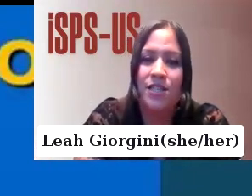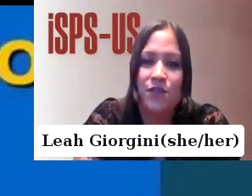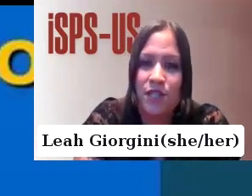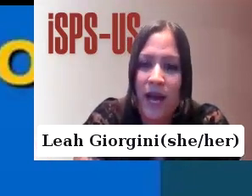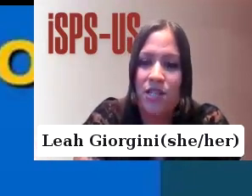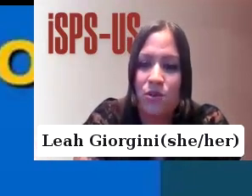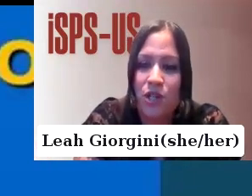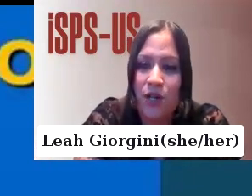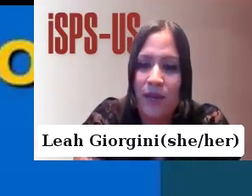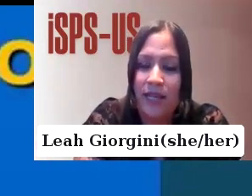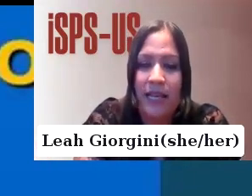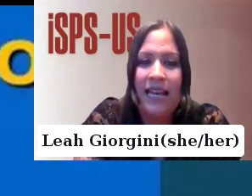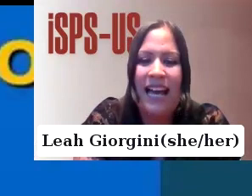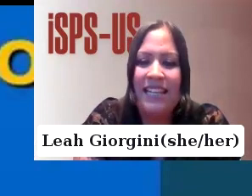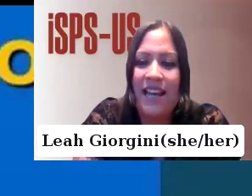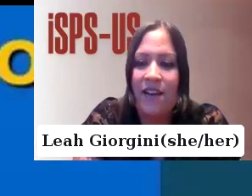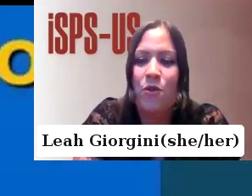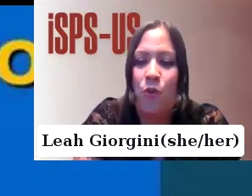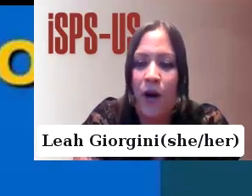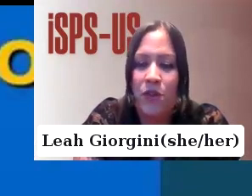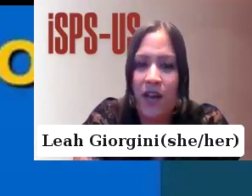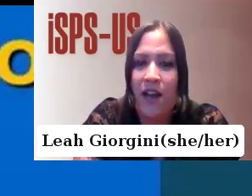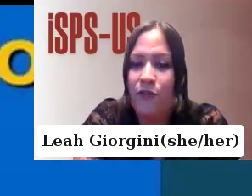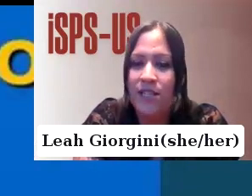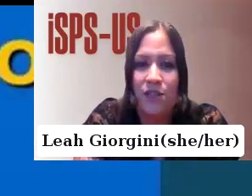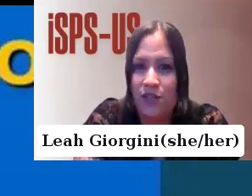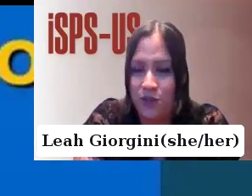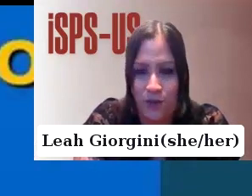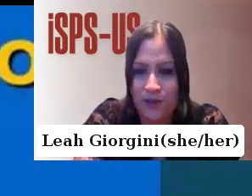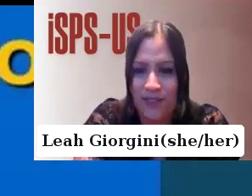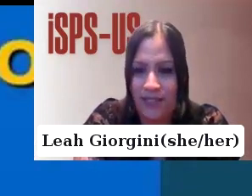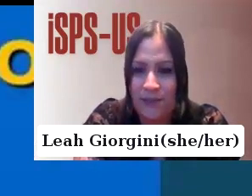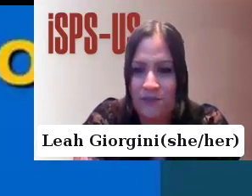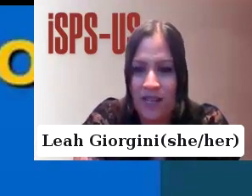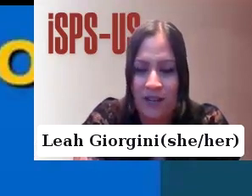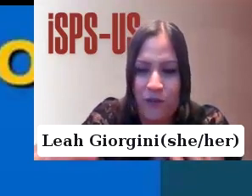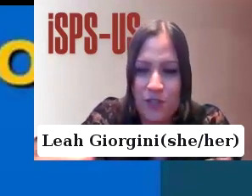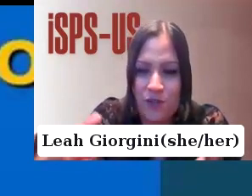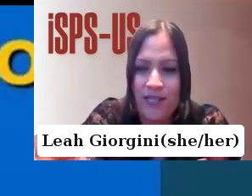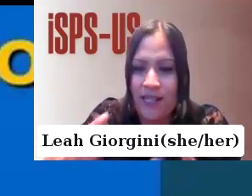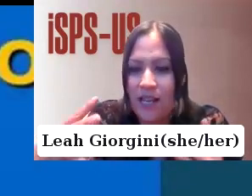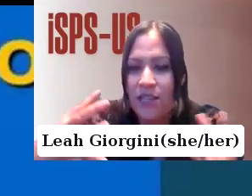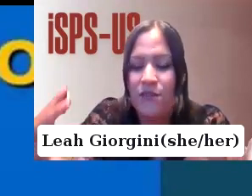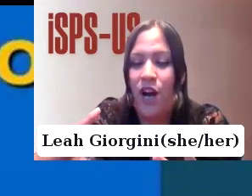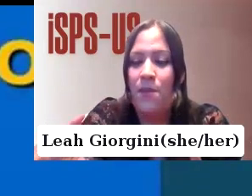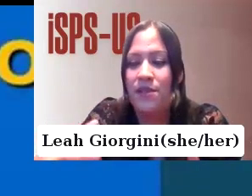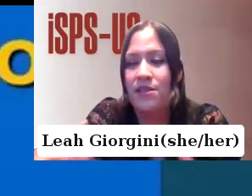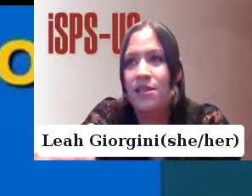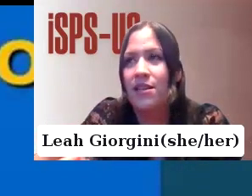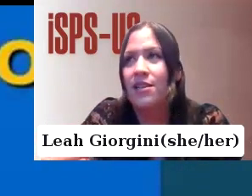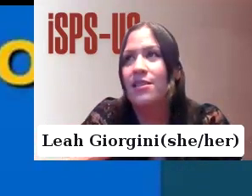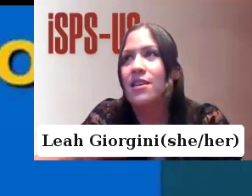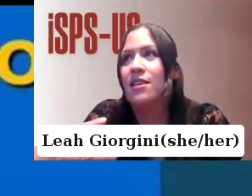prioritize respect, autonomy, and the inherent worth of every individual. And fostering these